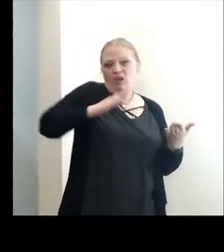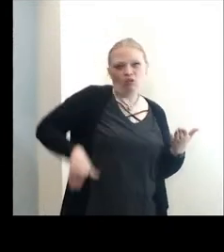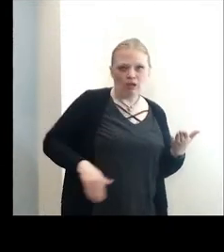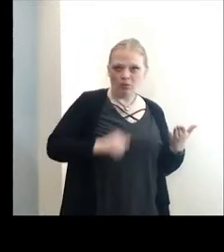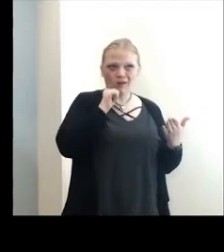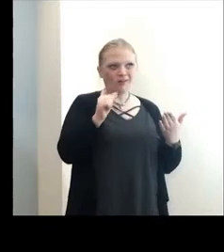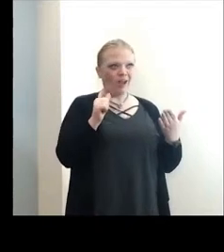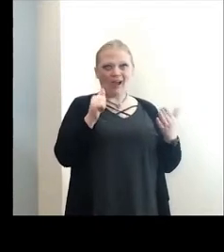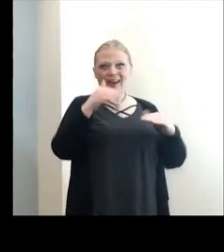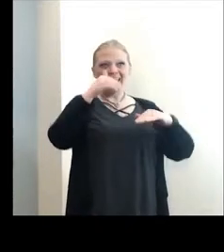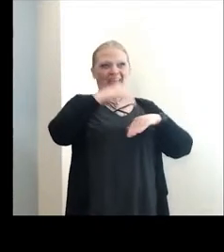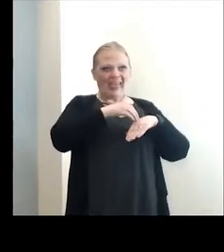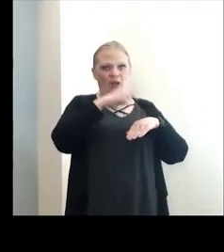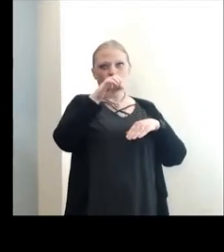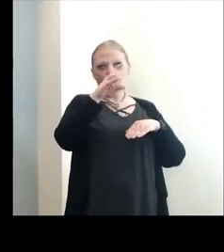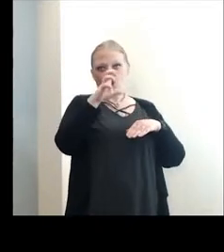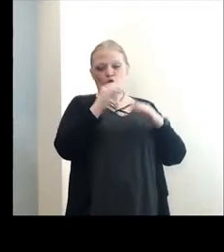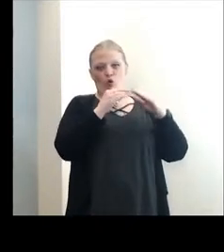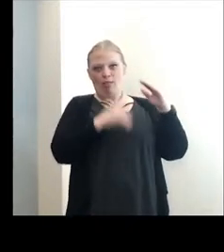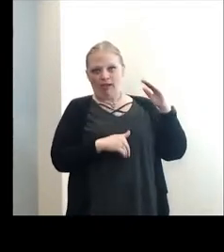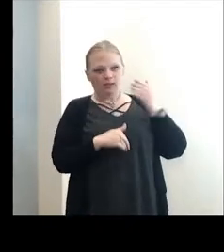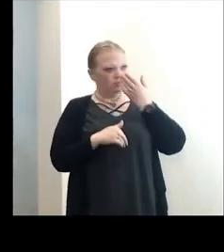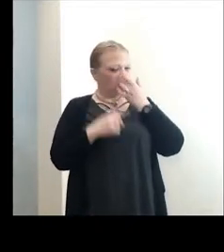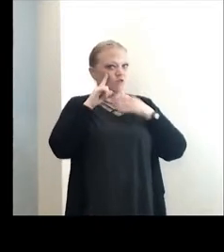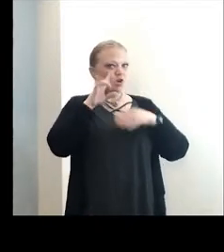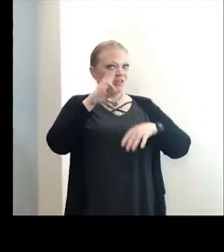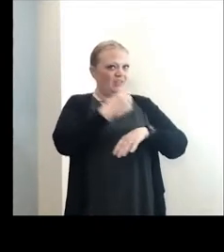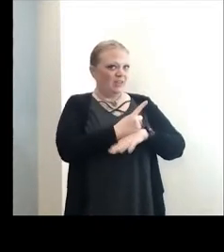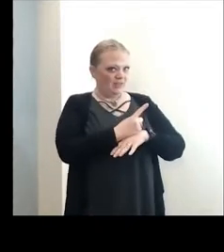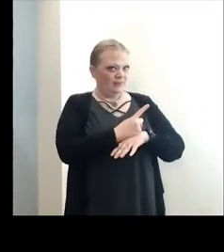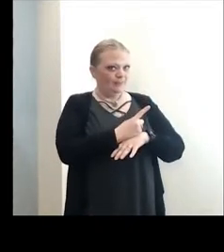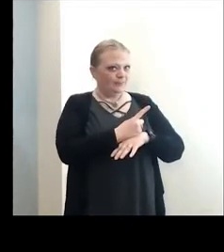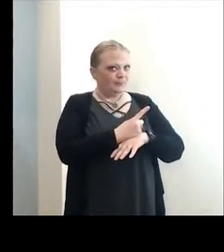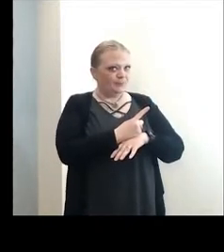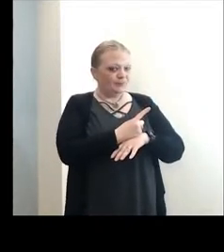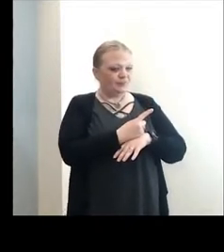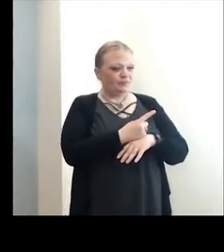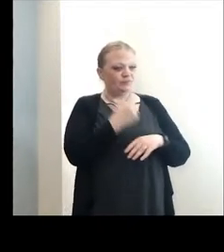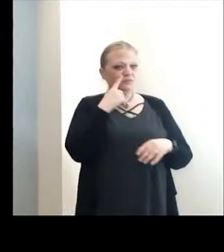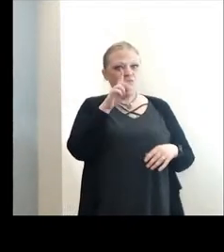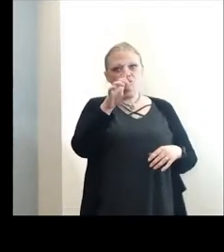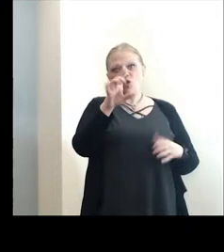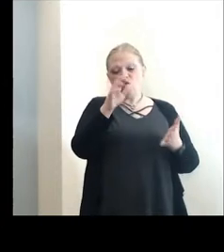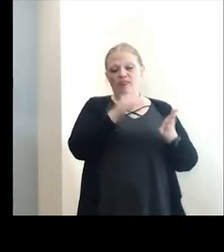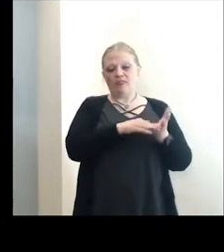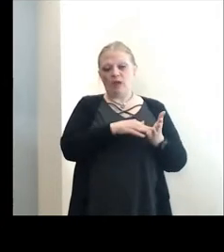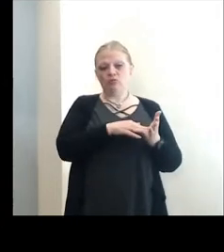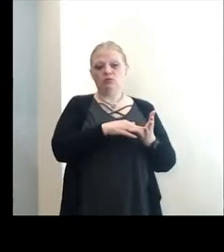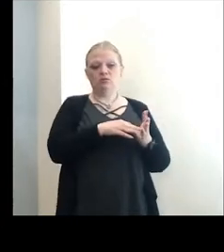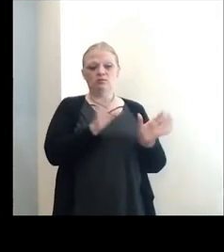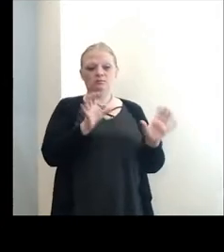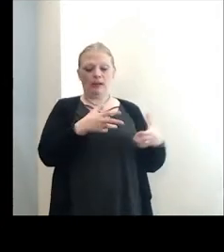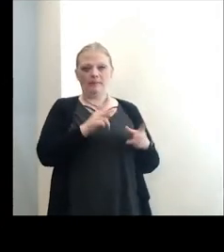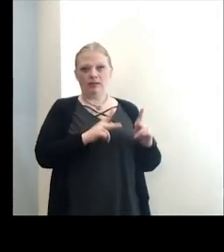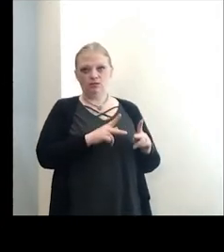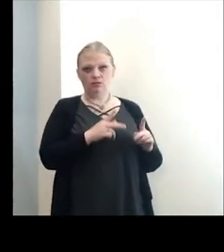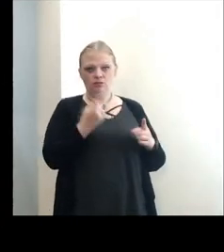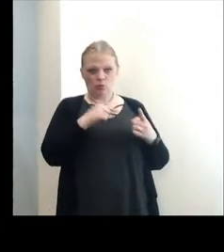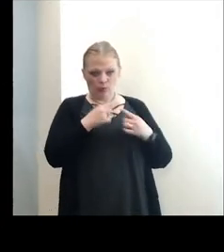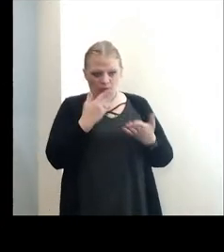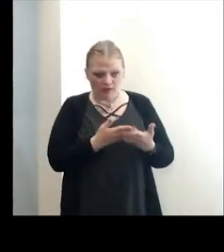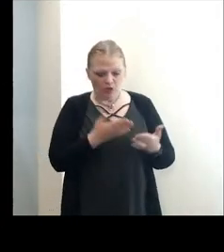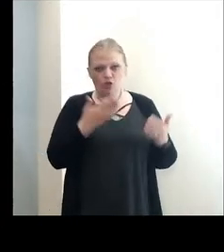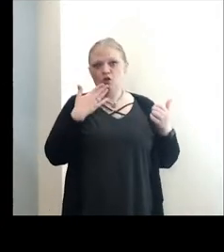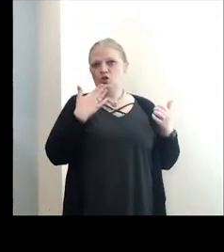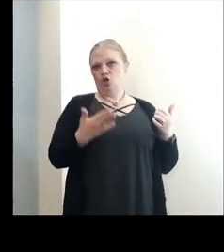at the 100 or less over a seven-day period for a 100,000 population. So as soon as we get there, that'll be